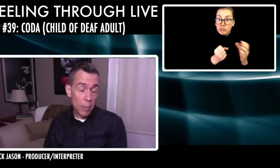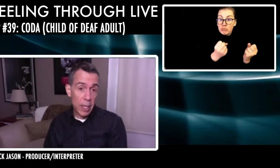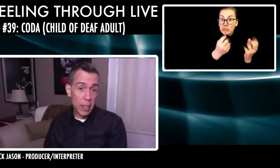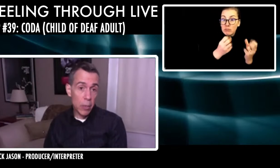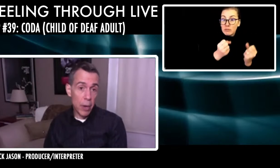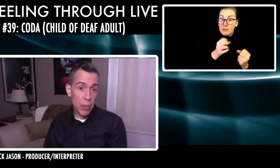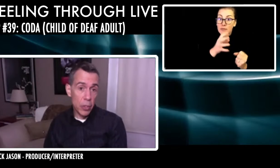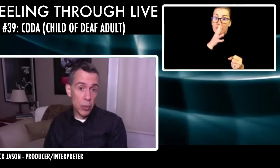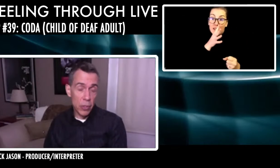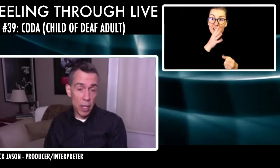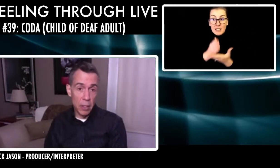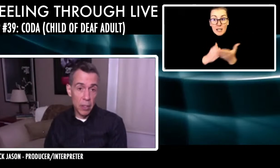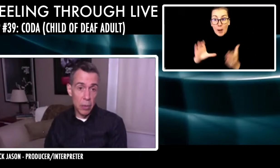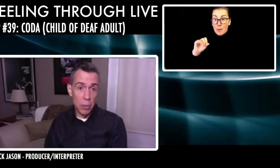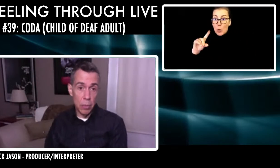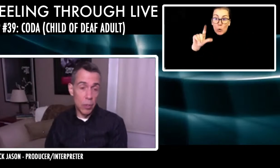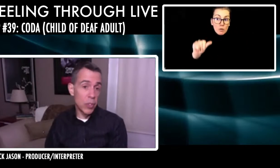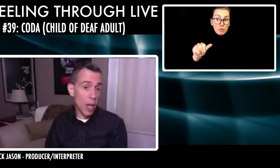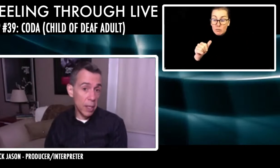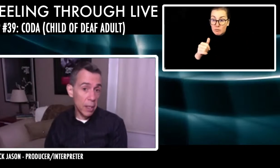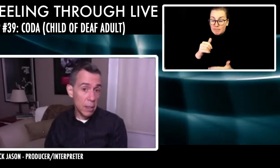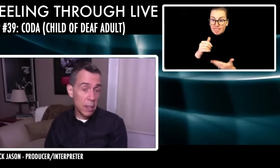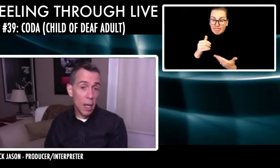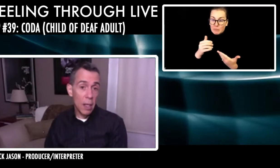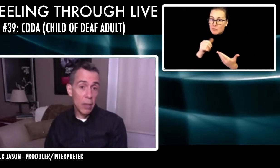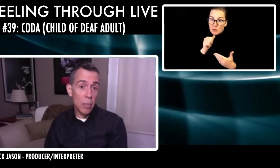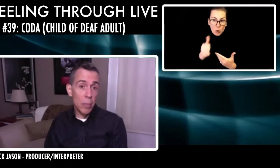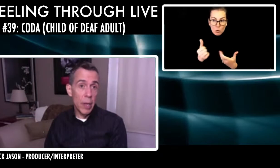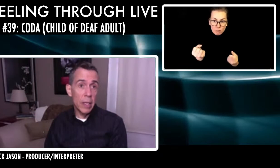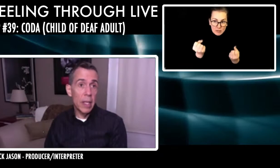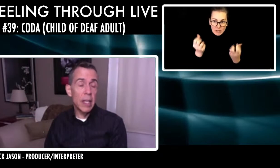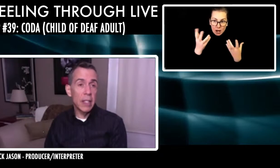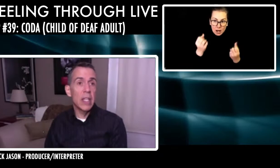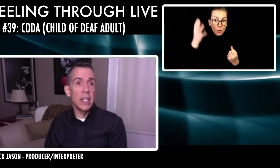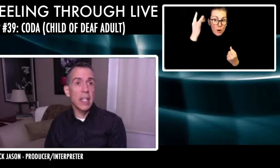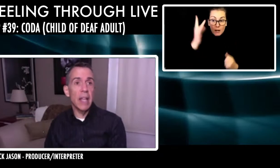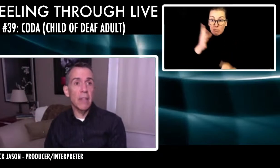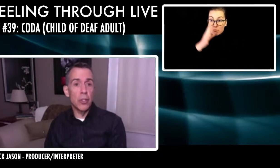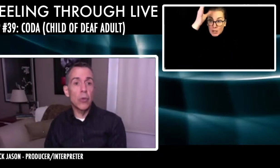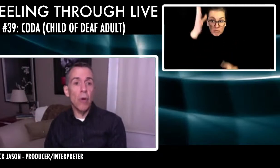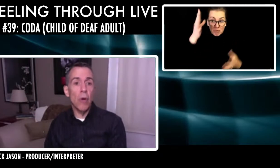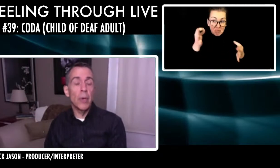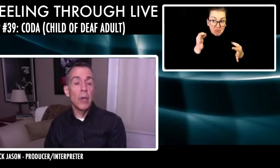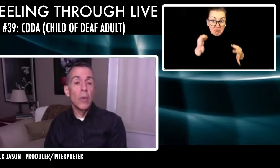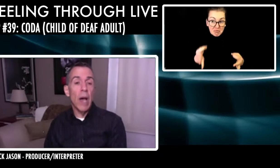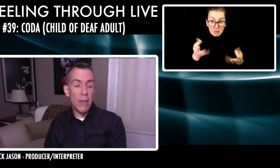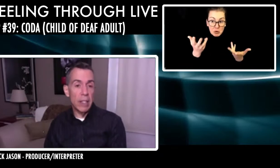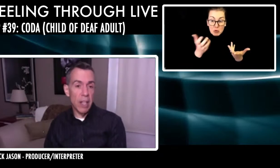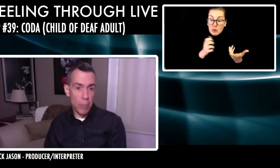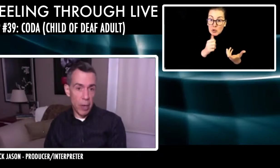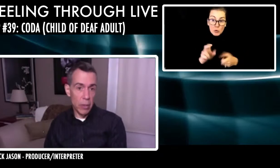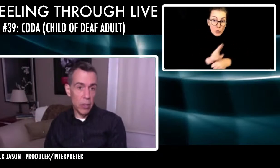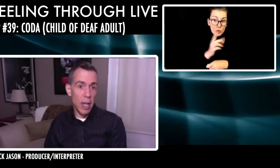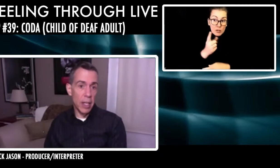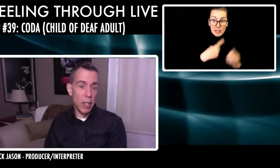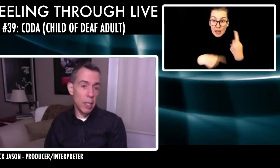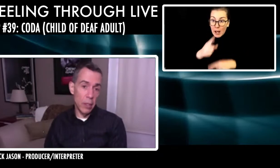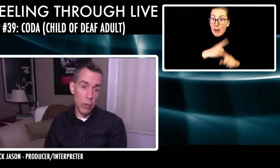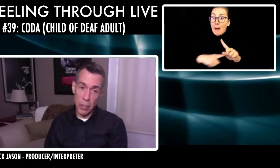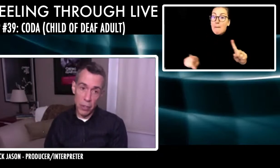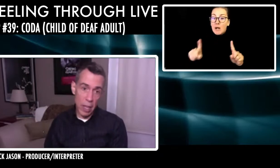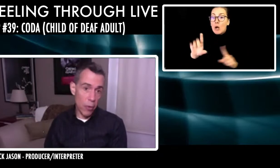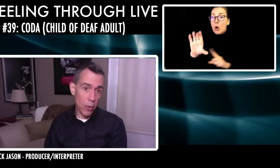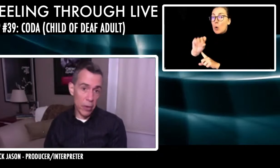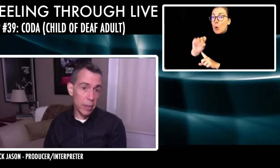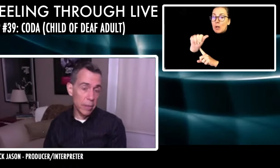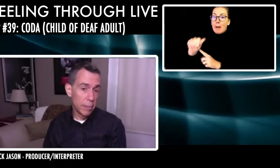because their parents choose not to, to sign. Uh, but it's to indicate that you grew up having deaf parents and it could be